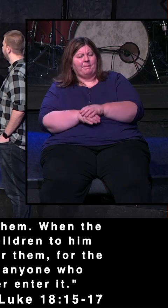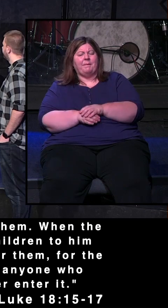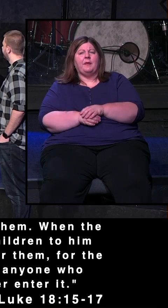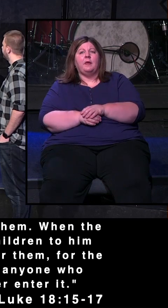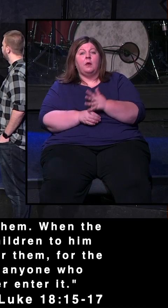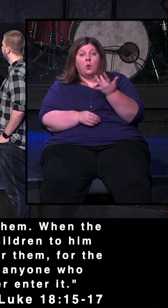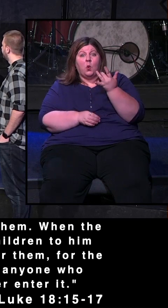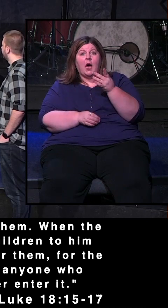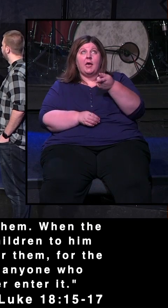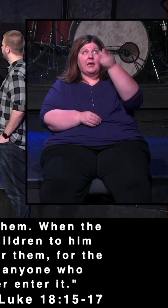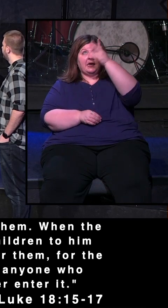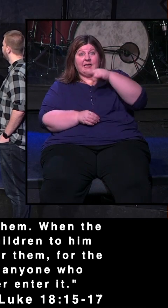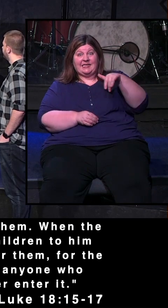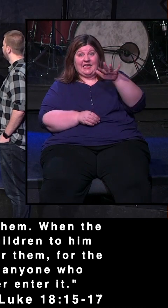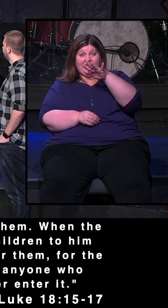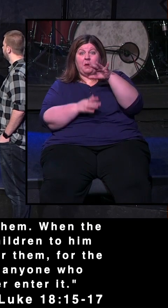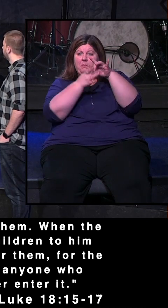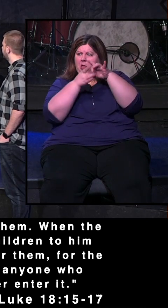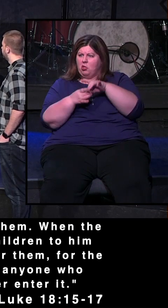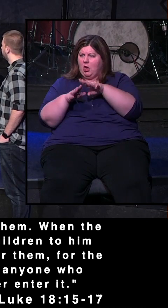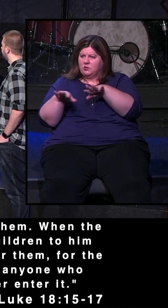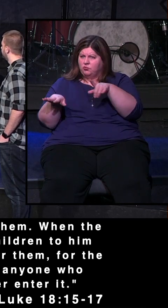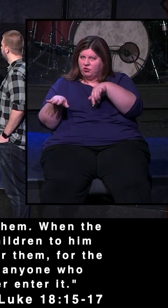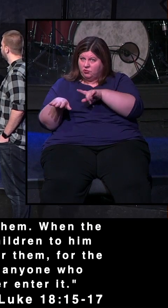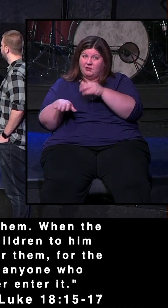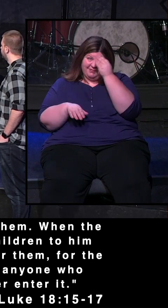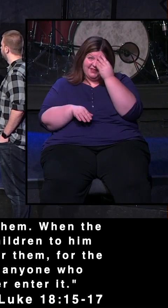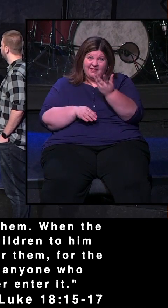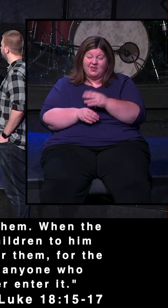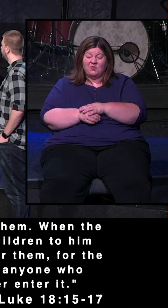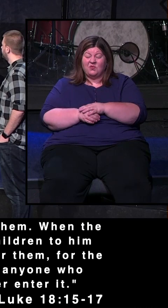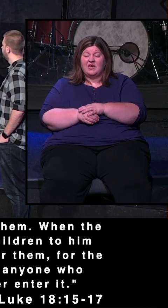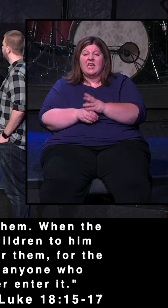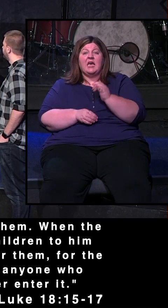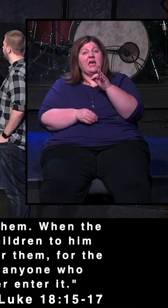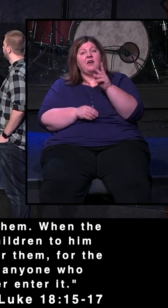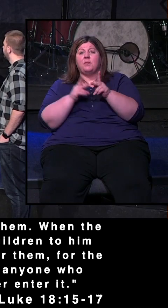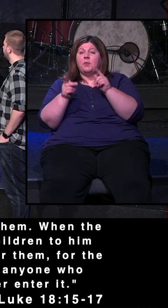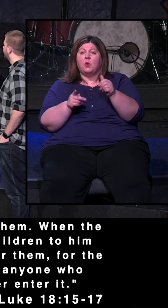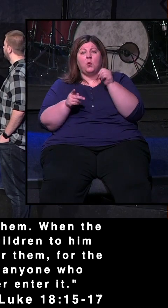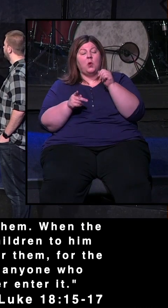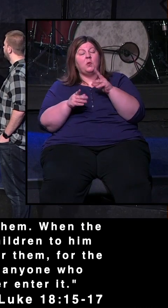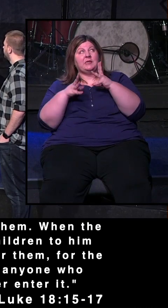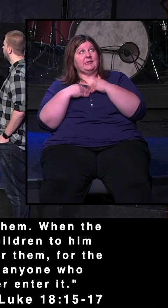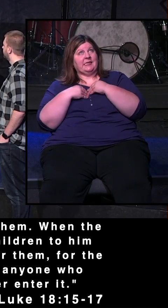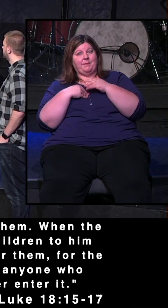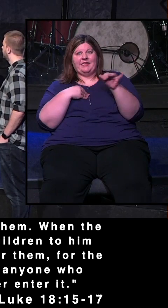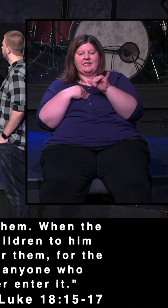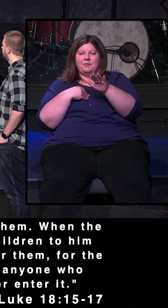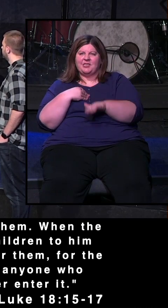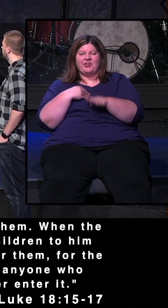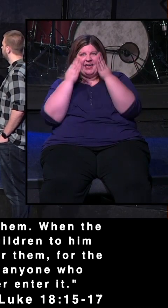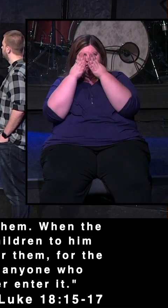For the kingdom of God belongs to such as these, and I tell you the truth. Anyone who will not receive the kingdom of God, like a little